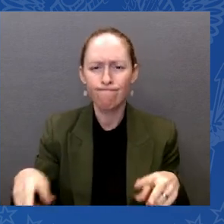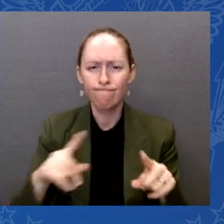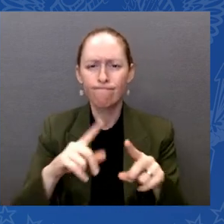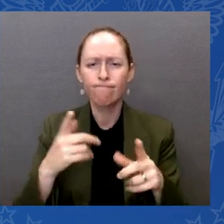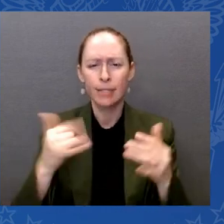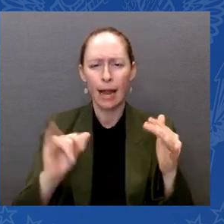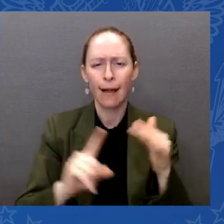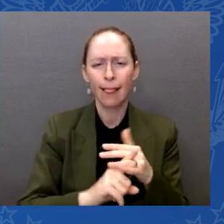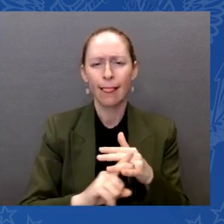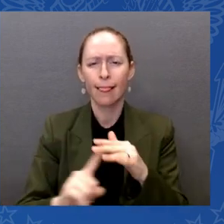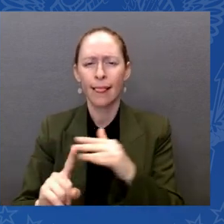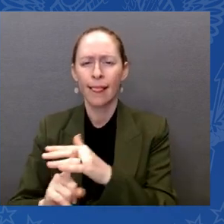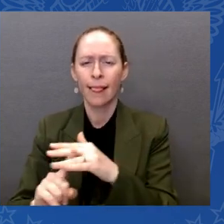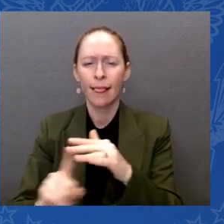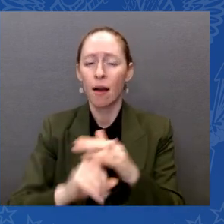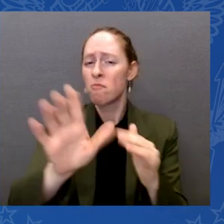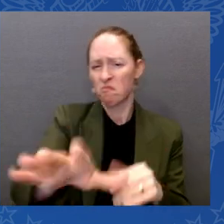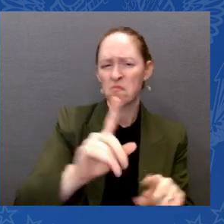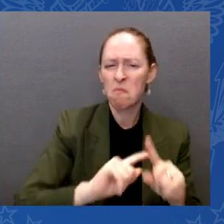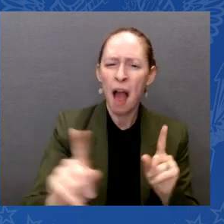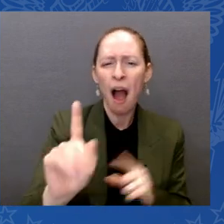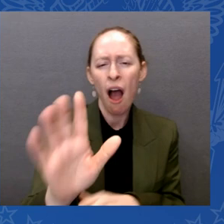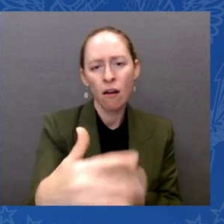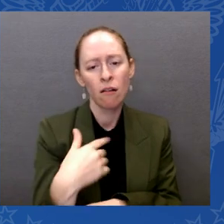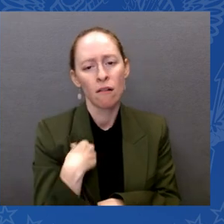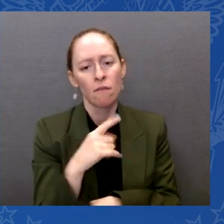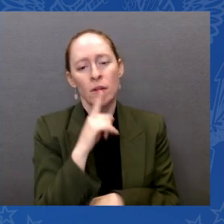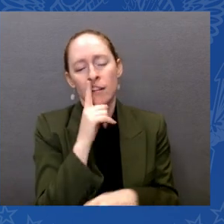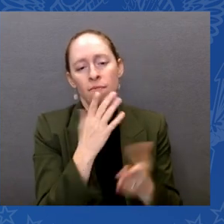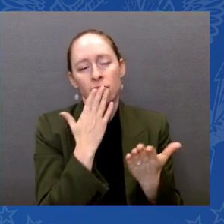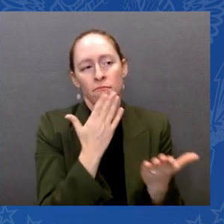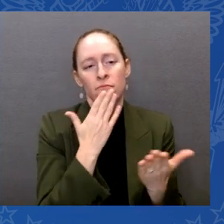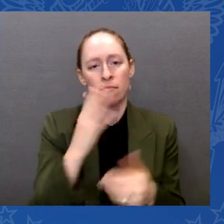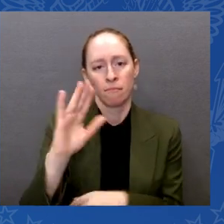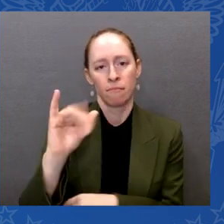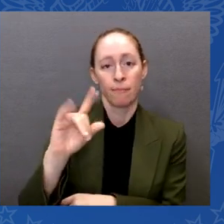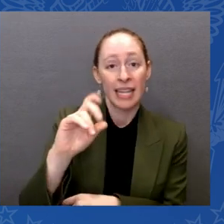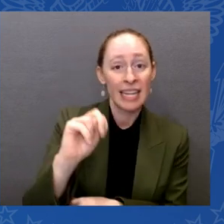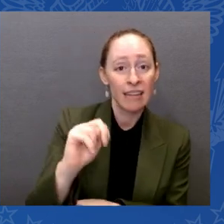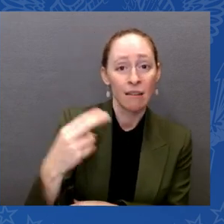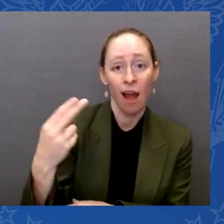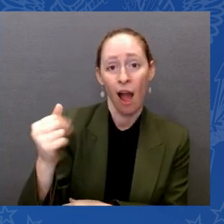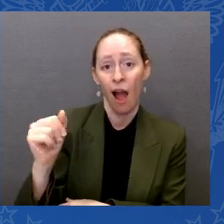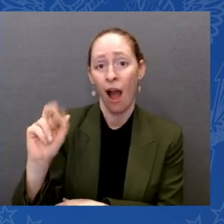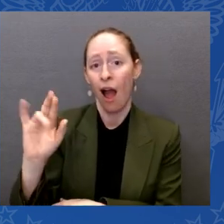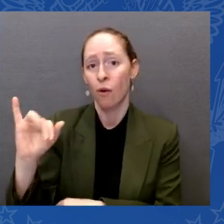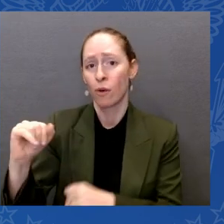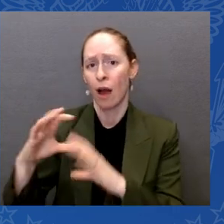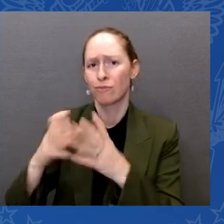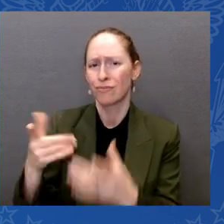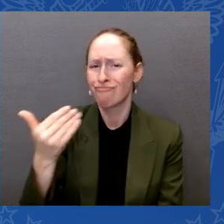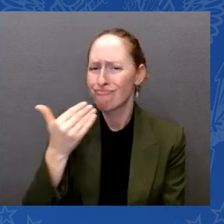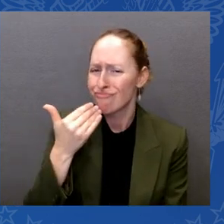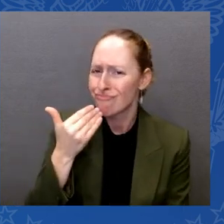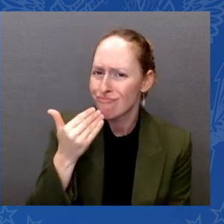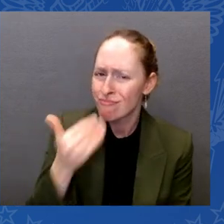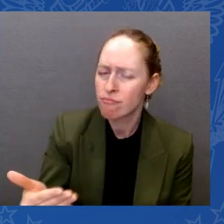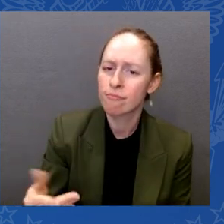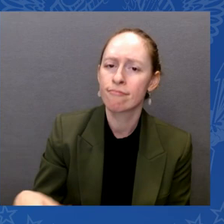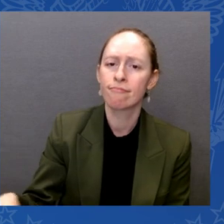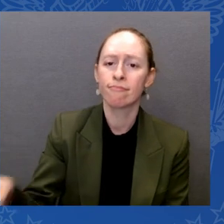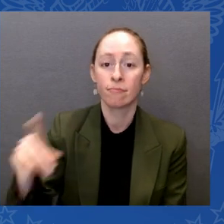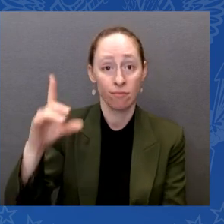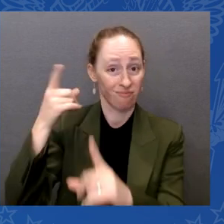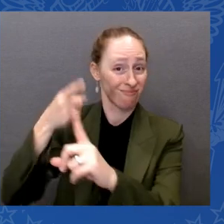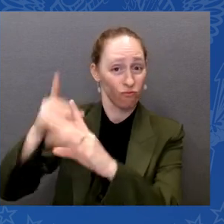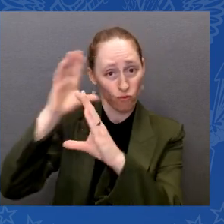and I am deeply touched by the personal commitment that President Joe Biden has demonstrated to this cause